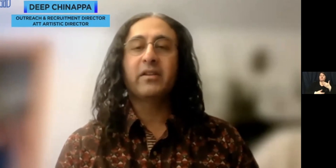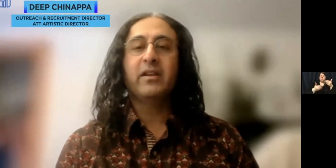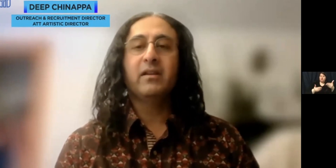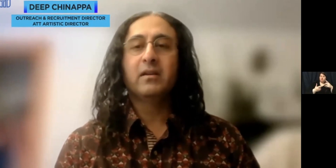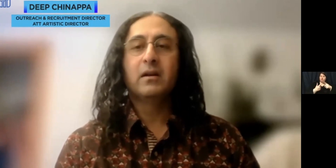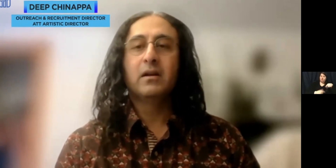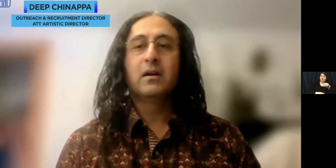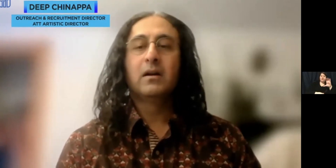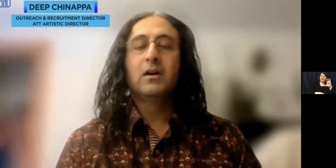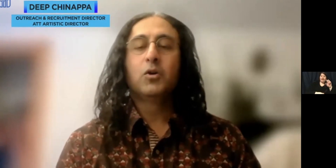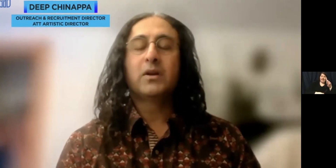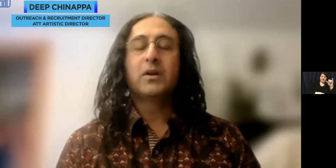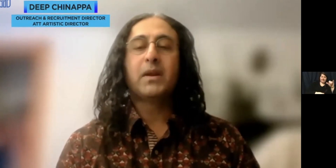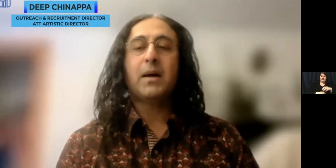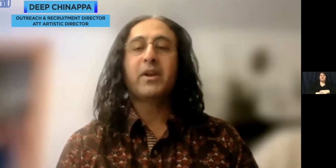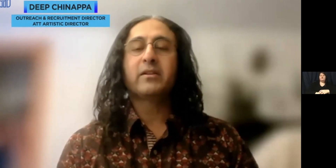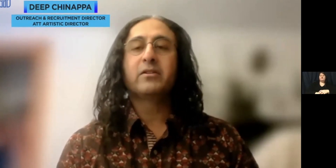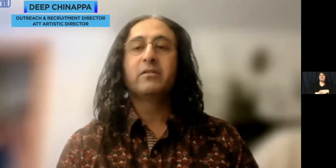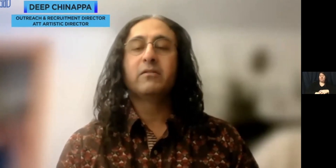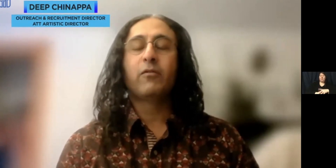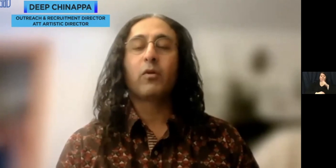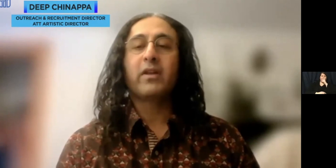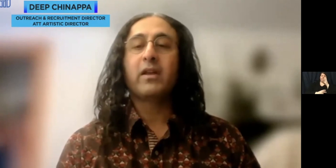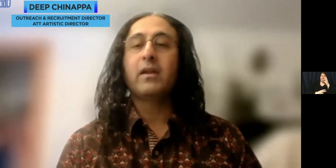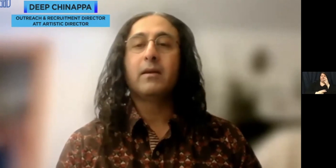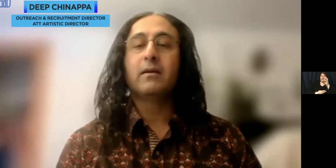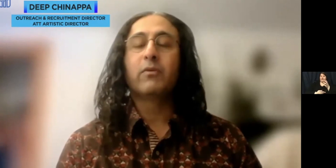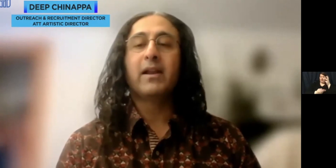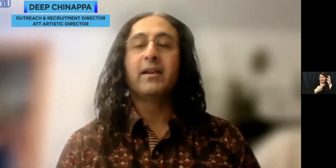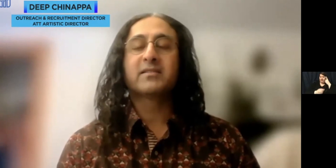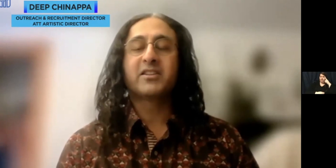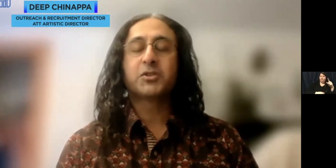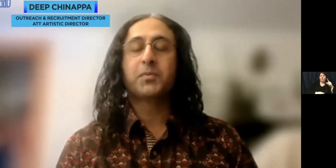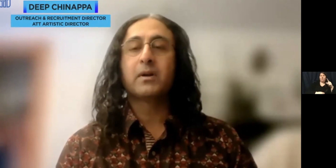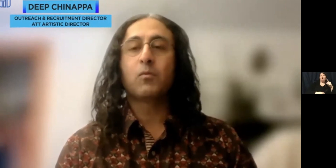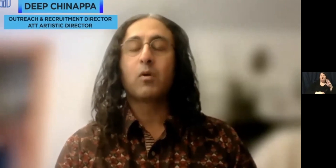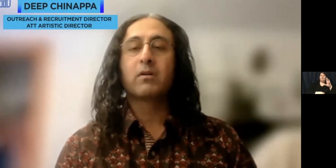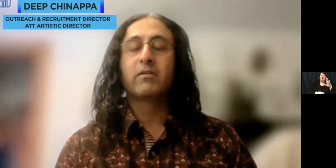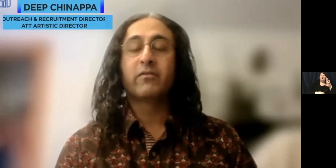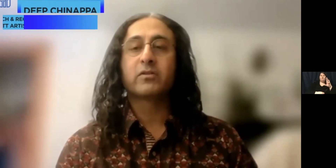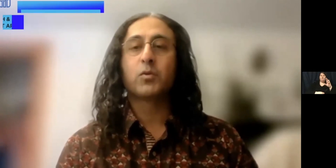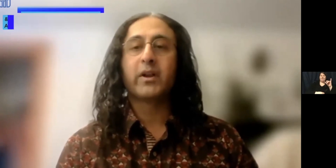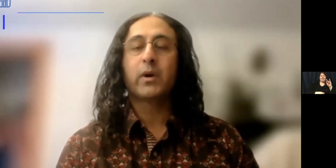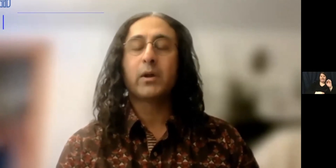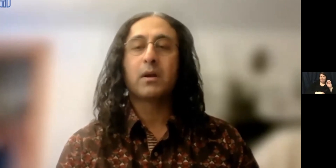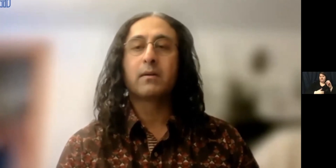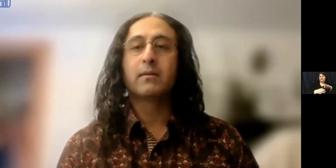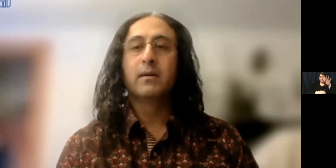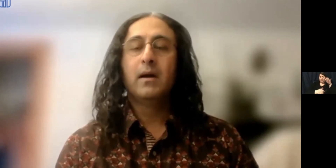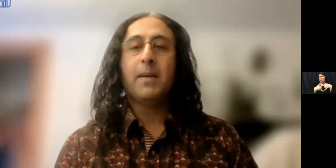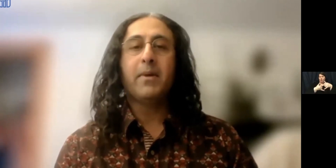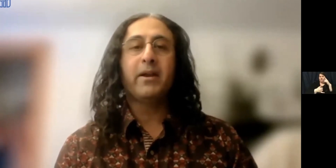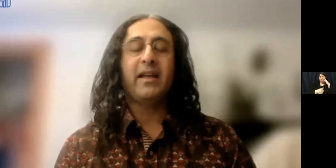Cassidy, who has been nominated for the Raylene Leskis Spirit Award for 2021.